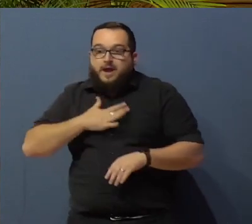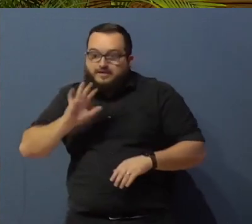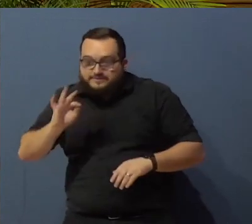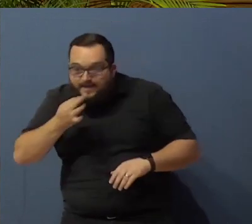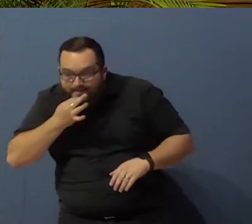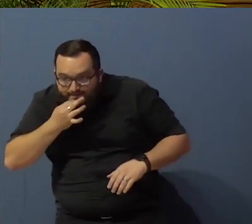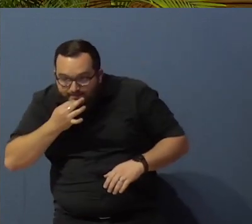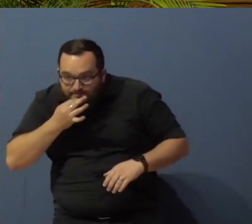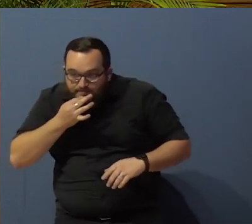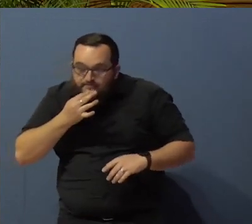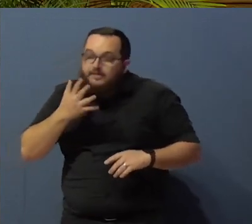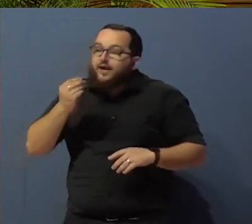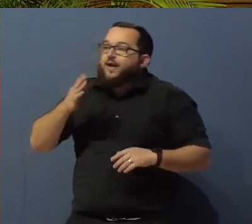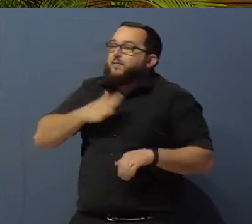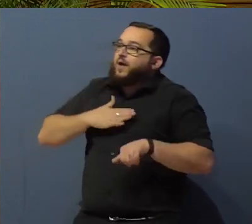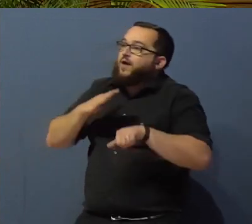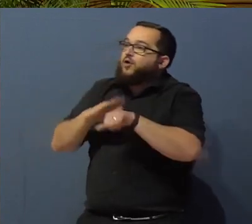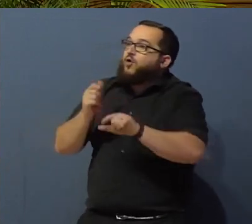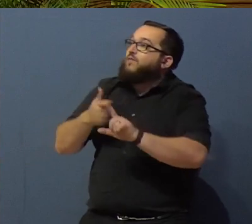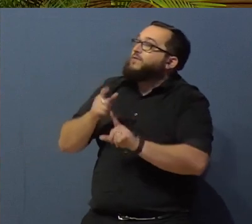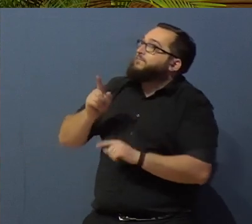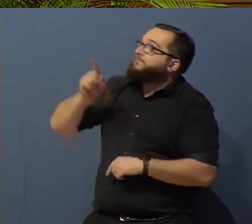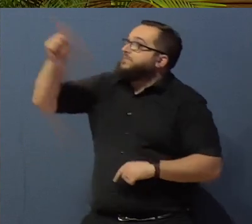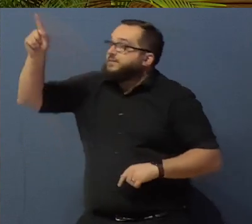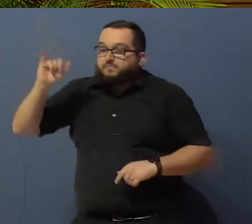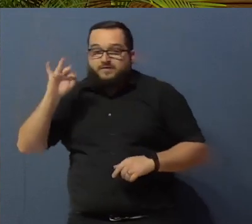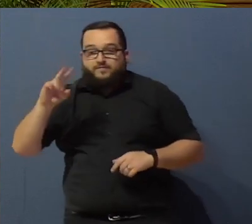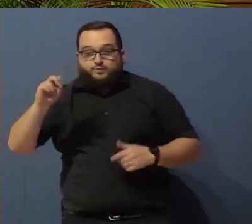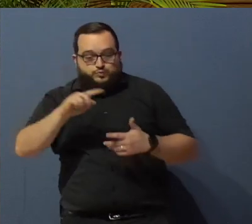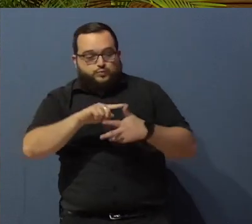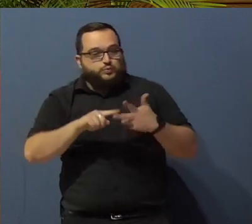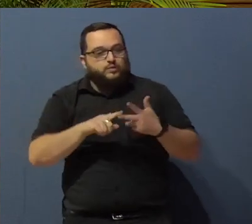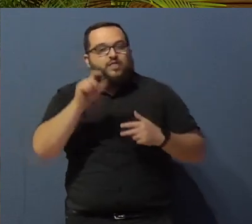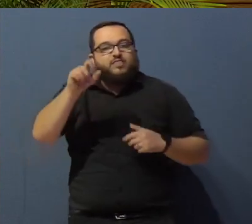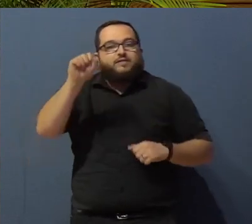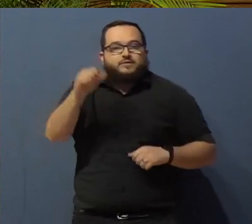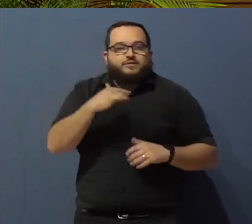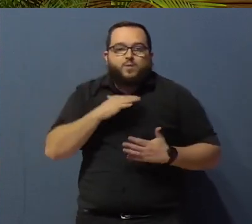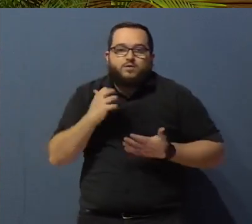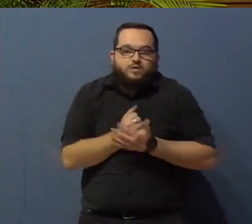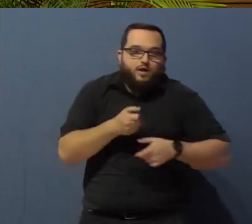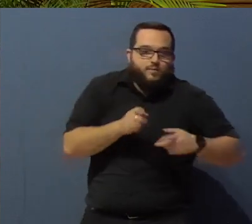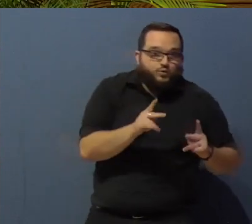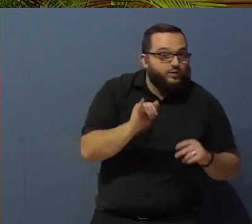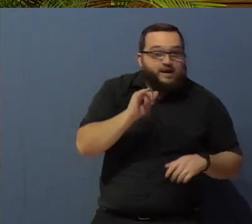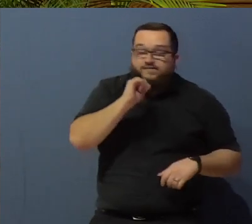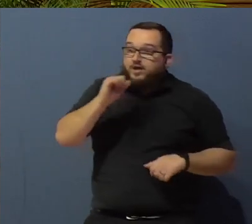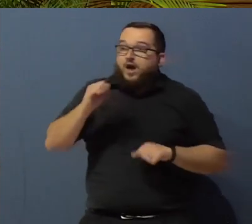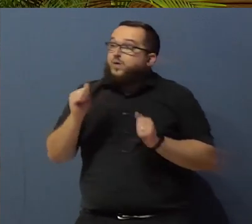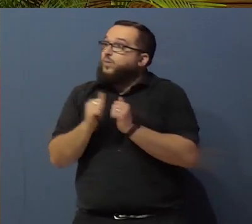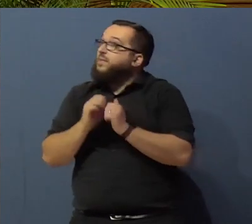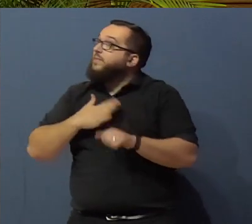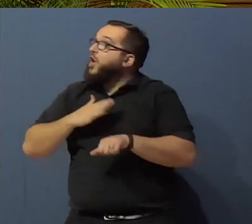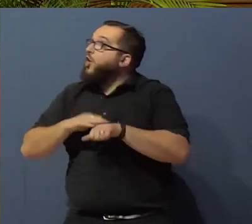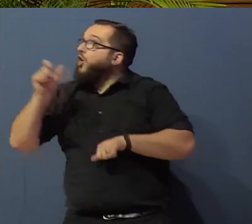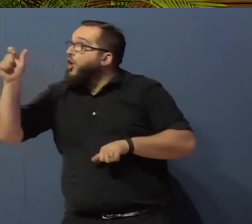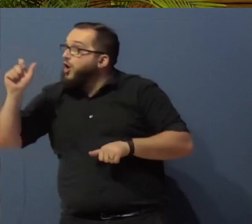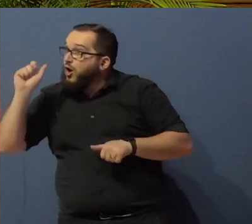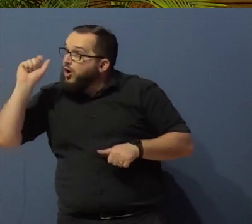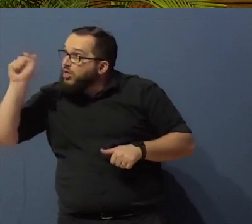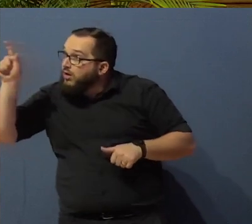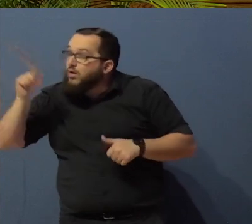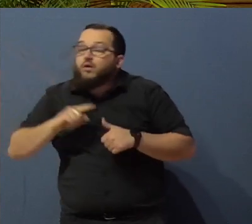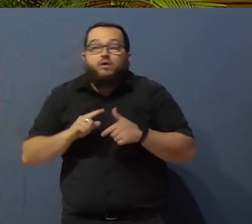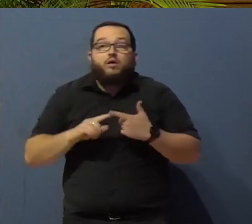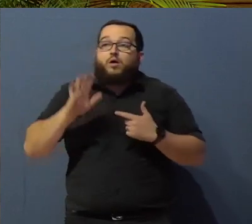and to my calling from God? And if it does, then I'm going to take the opportunity. If it doesn't relate to what my calling is or my